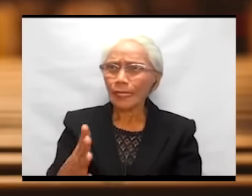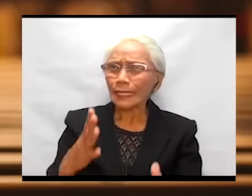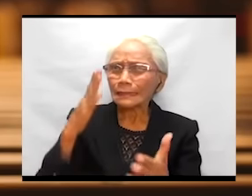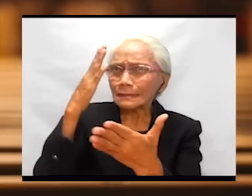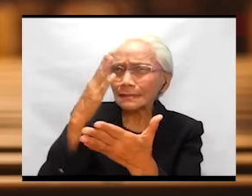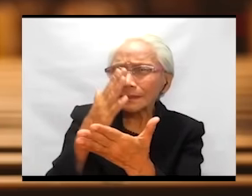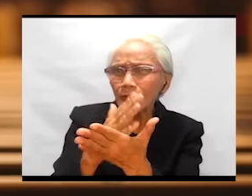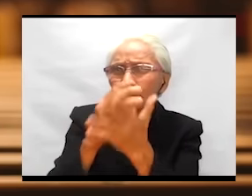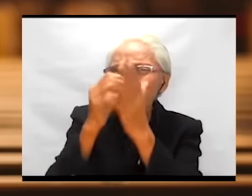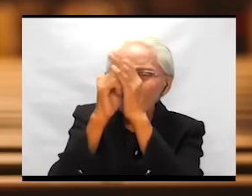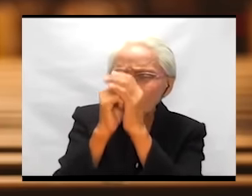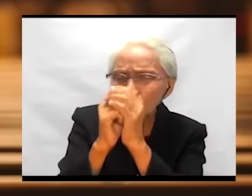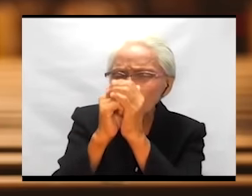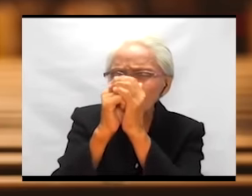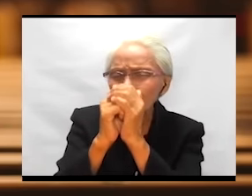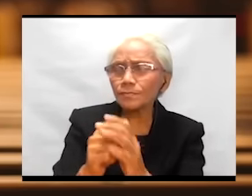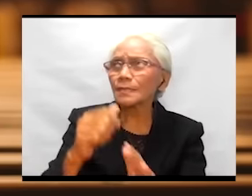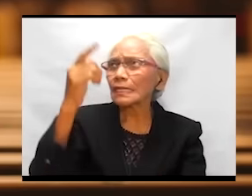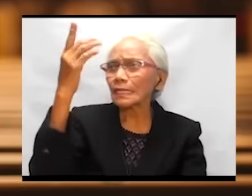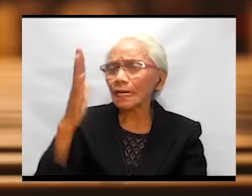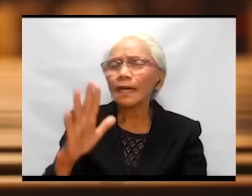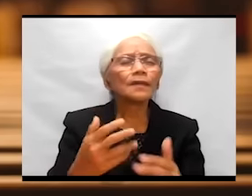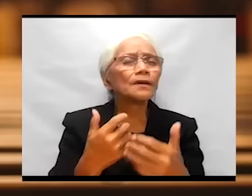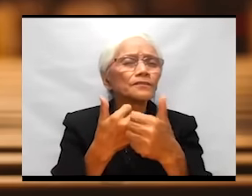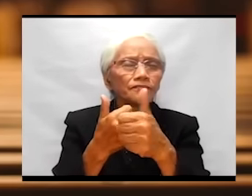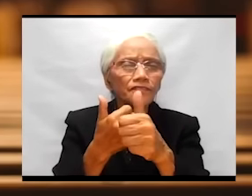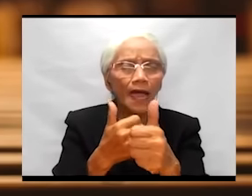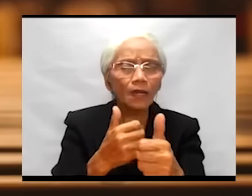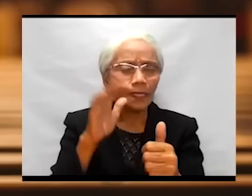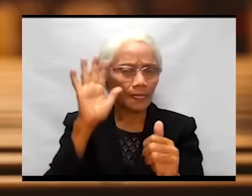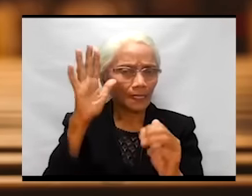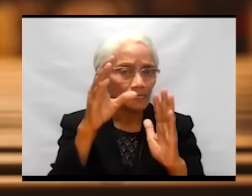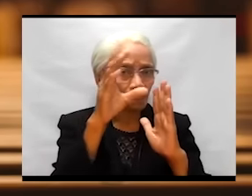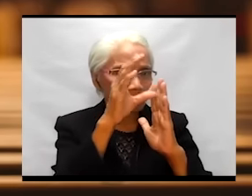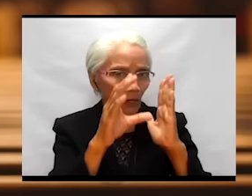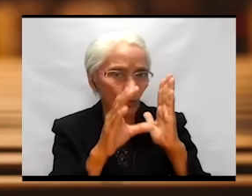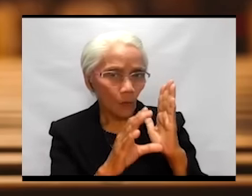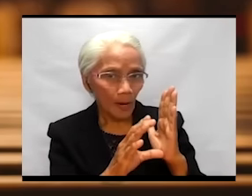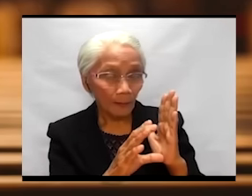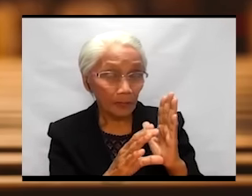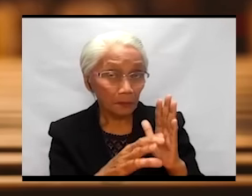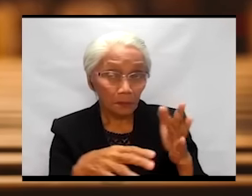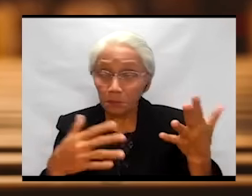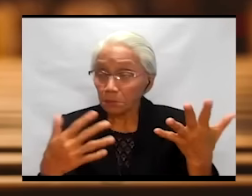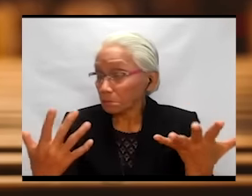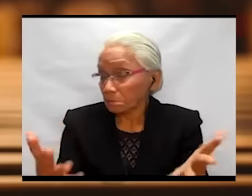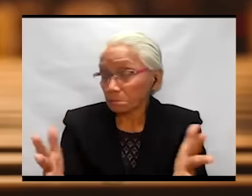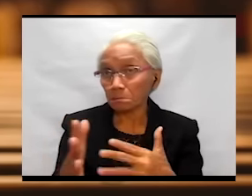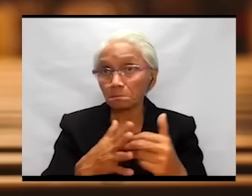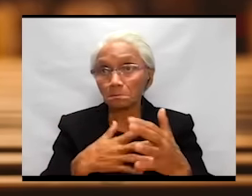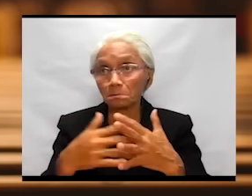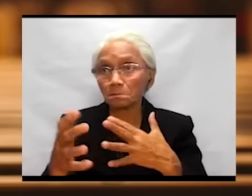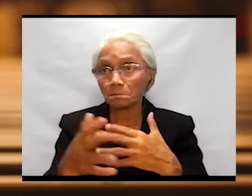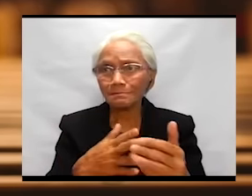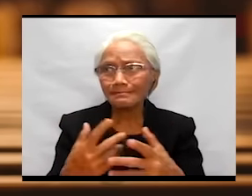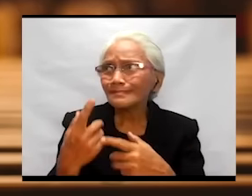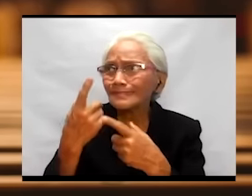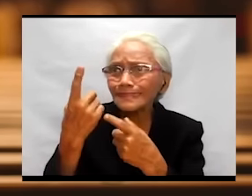impeding them from worshiping God, from following His commandments. They even